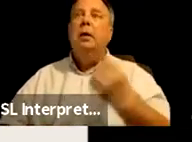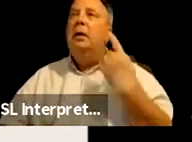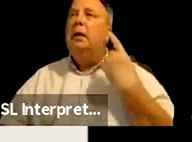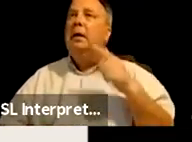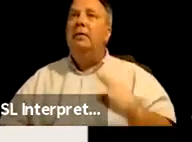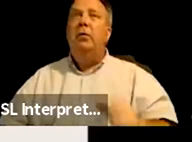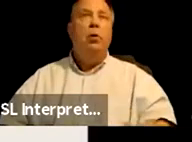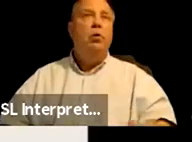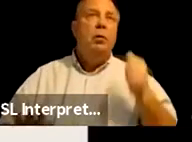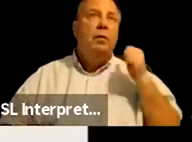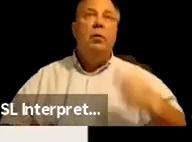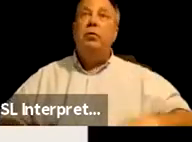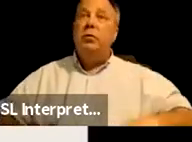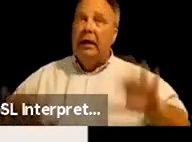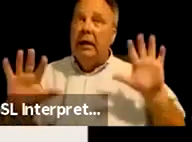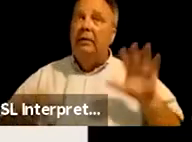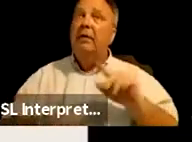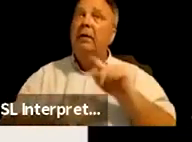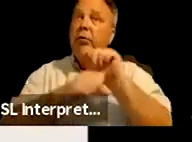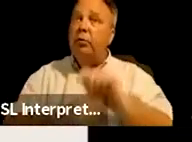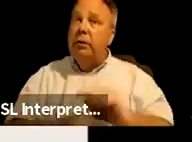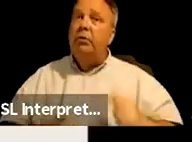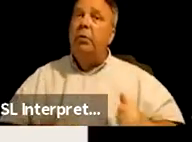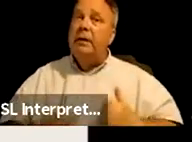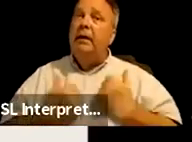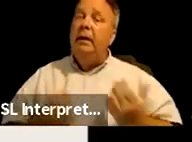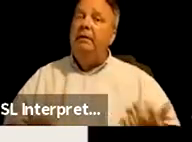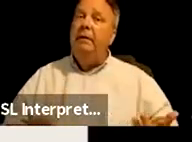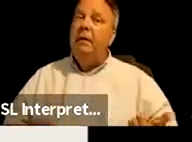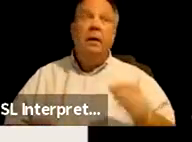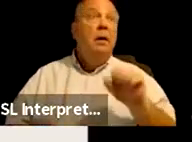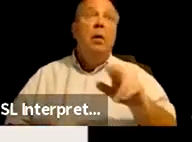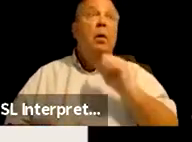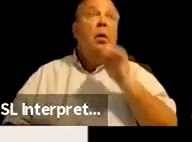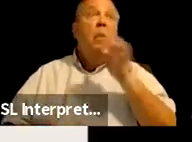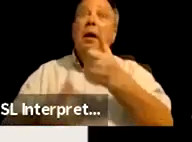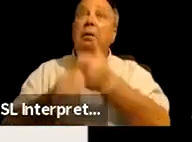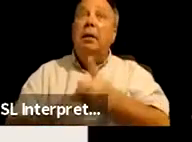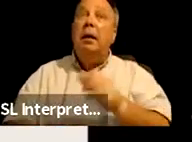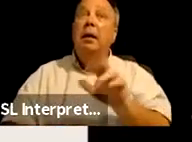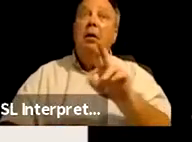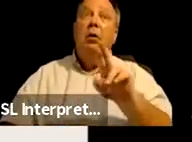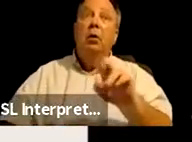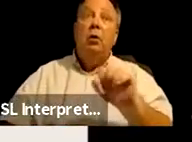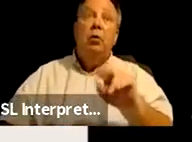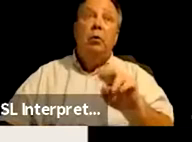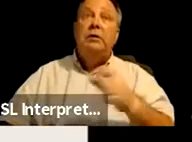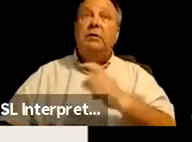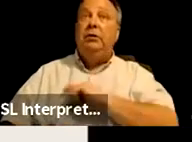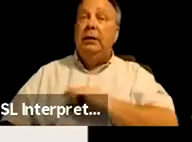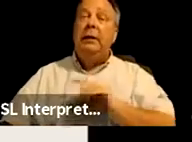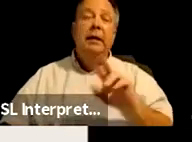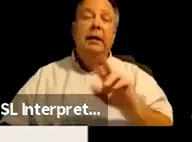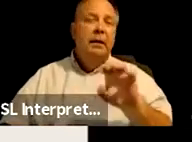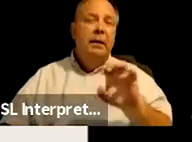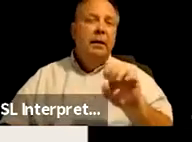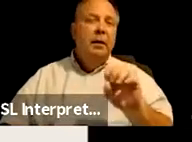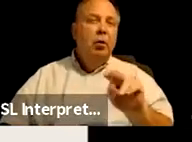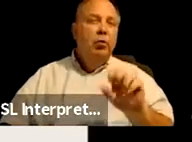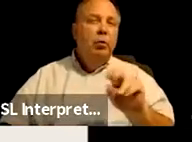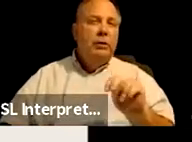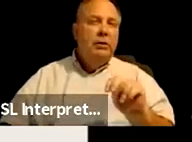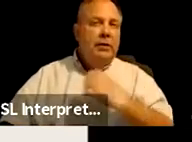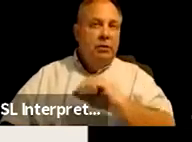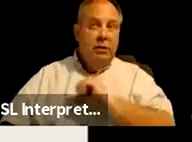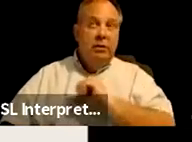refusing to give up traditional ways of life, um, or for not complying with reservation agents because reservation agents could commit